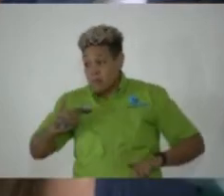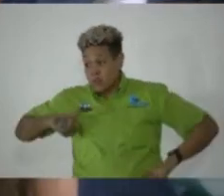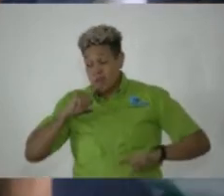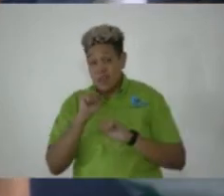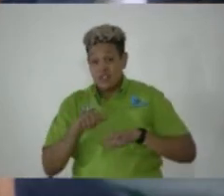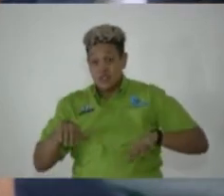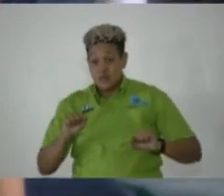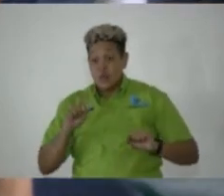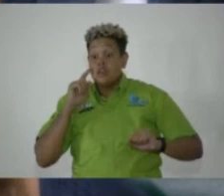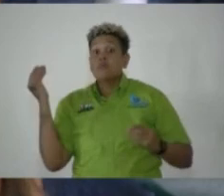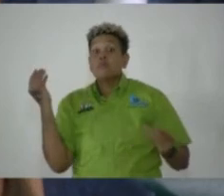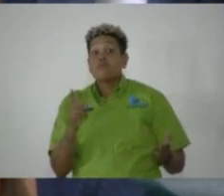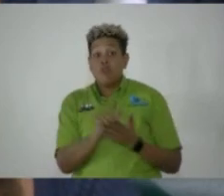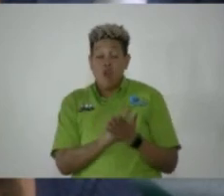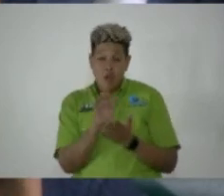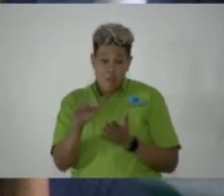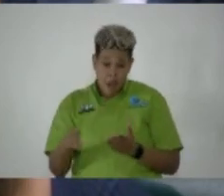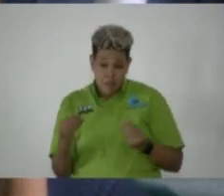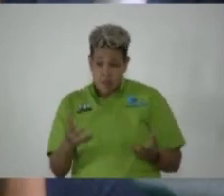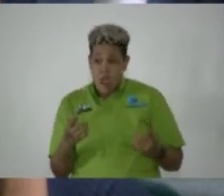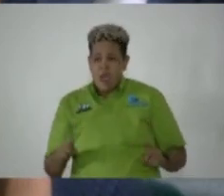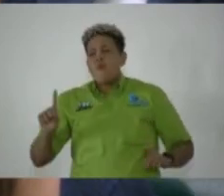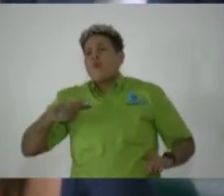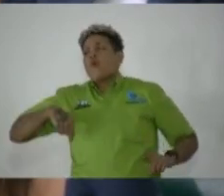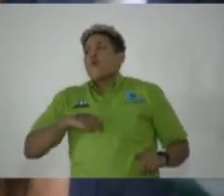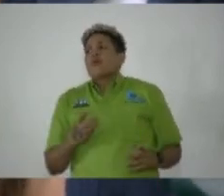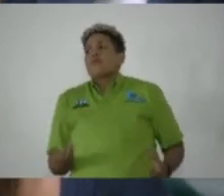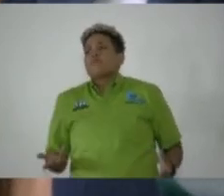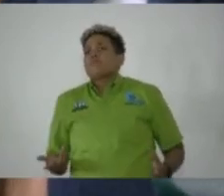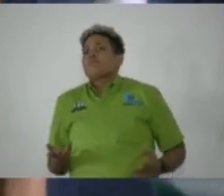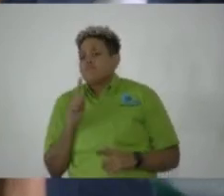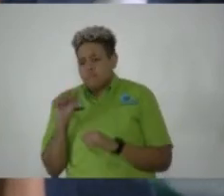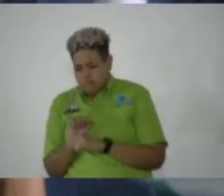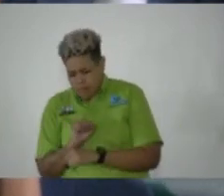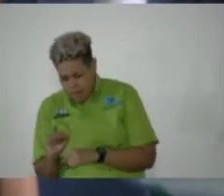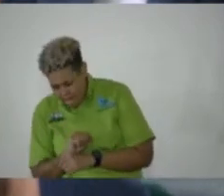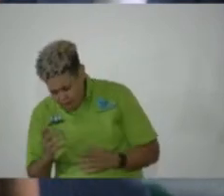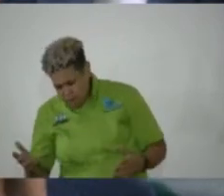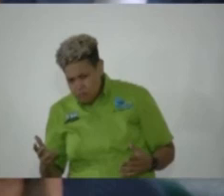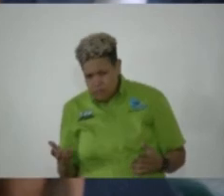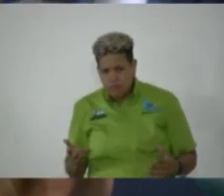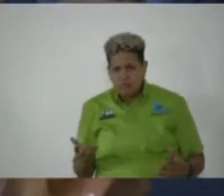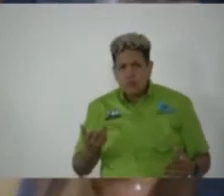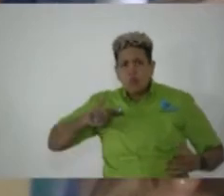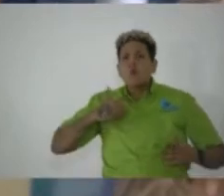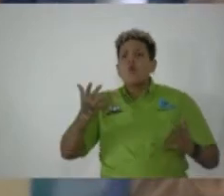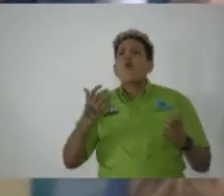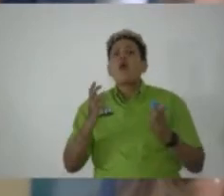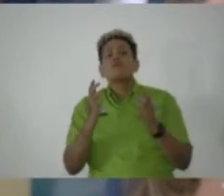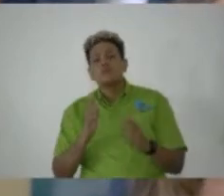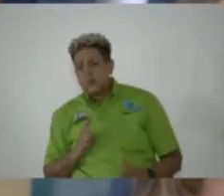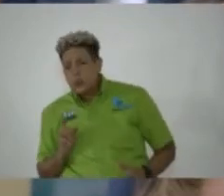took a bill to parliament where we made sure that we walked the talk,